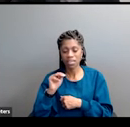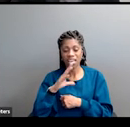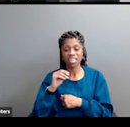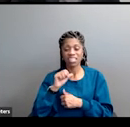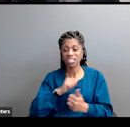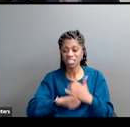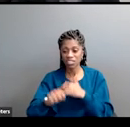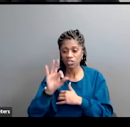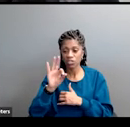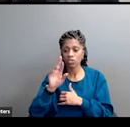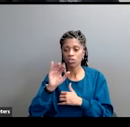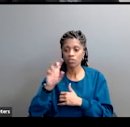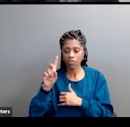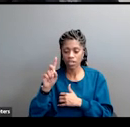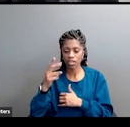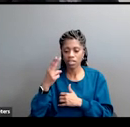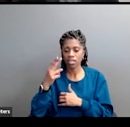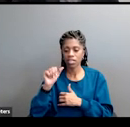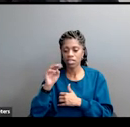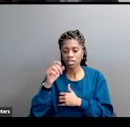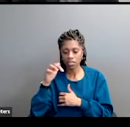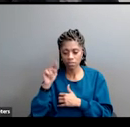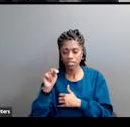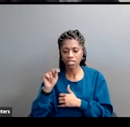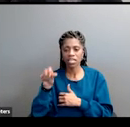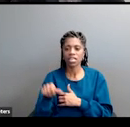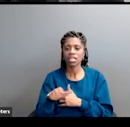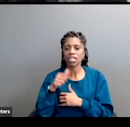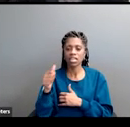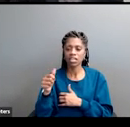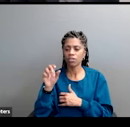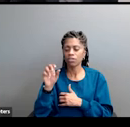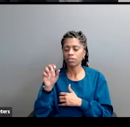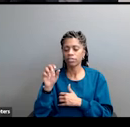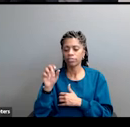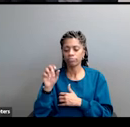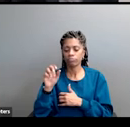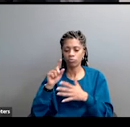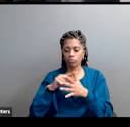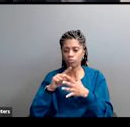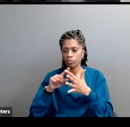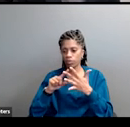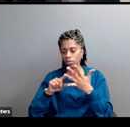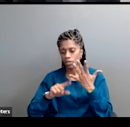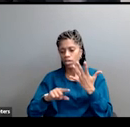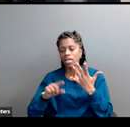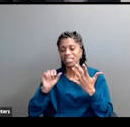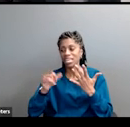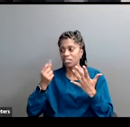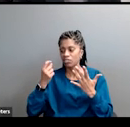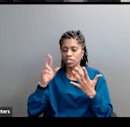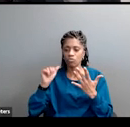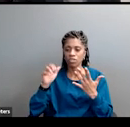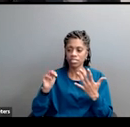labor understanding of racism of people like Cesar Chavez and Dolores Huerta, who understood racism is